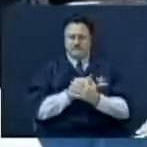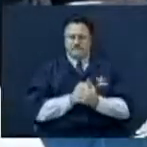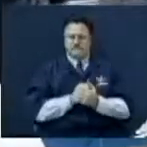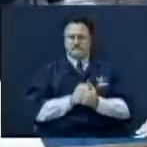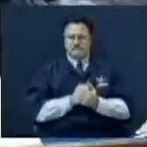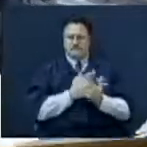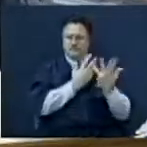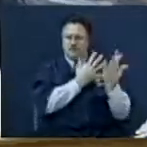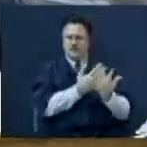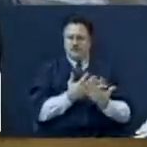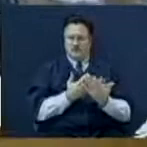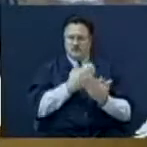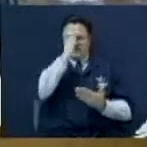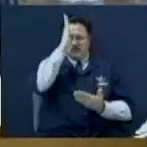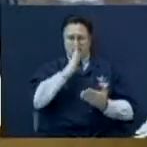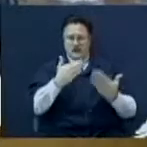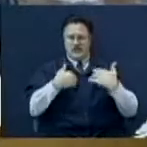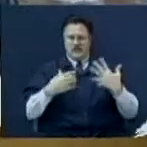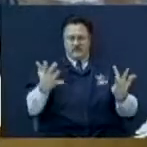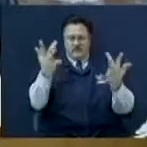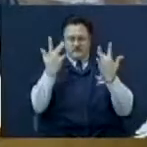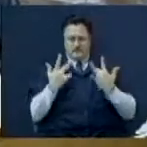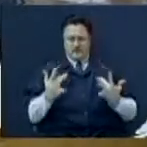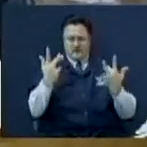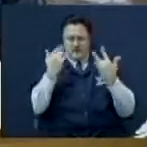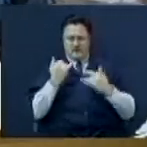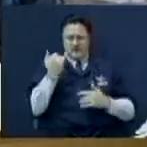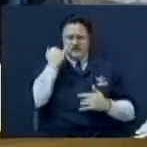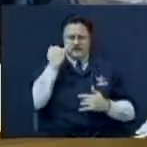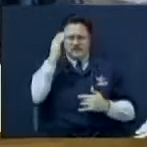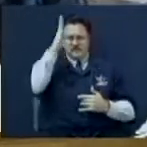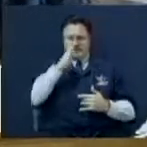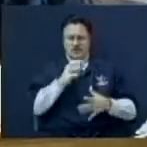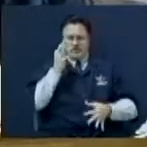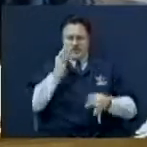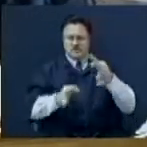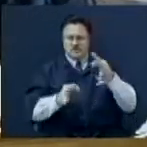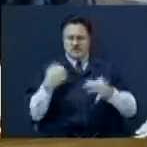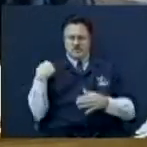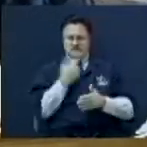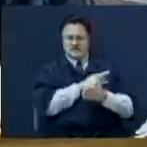Hold it. God have mercy. I wonder if God's going to judge us this week.